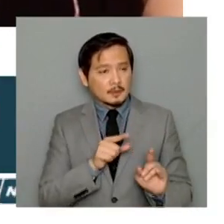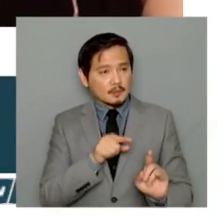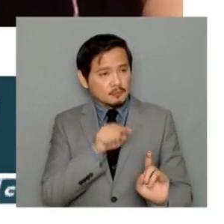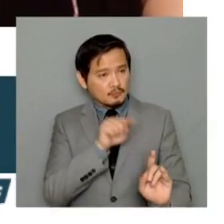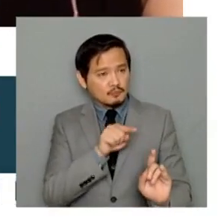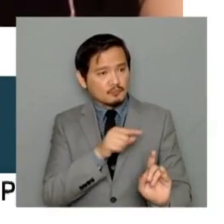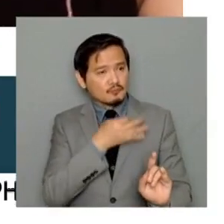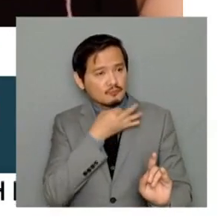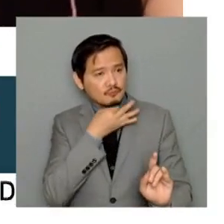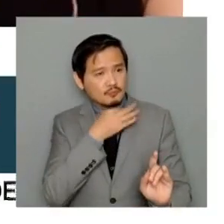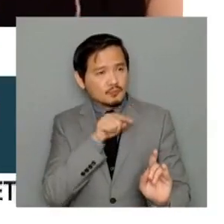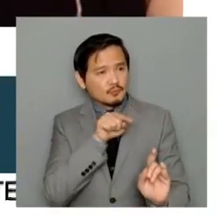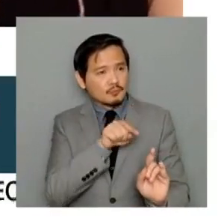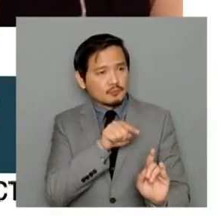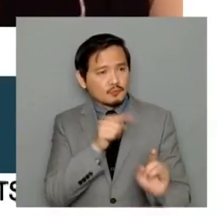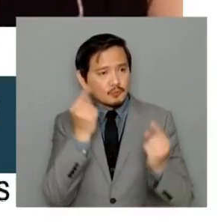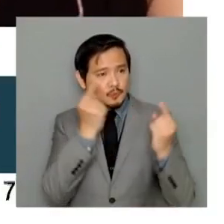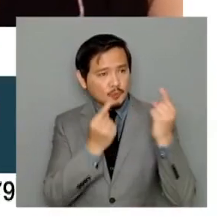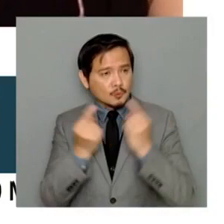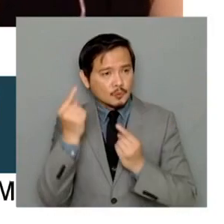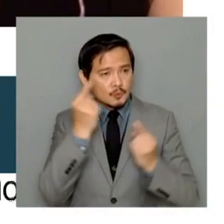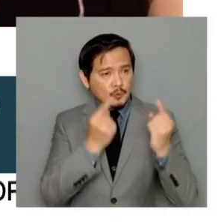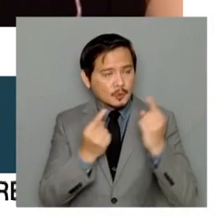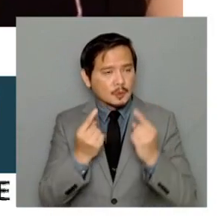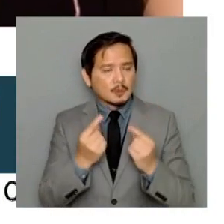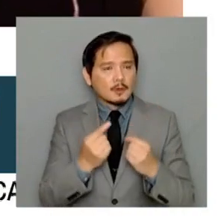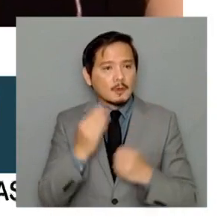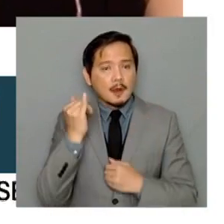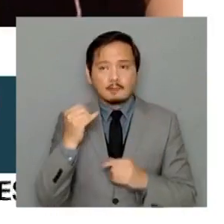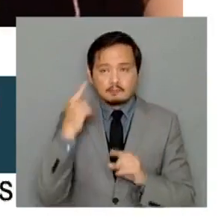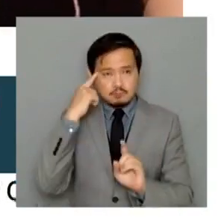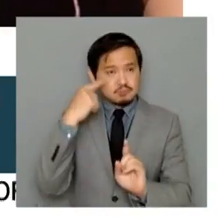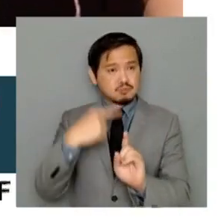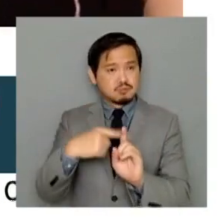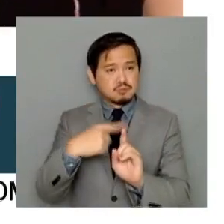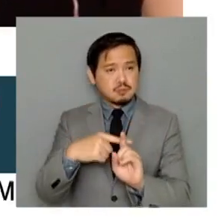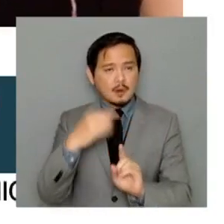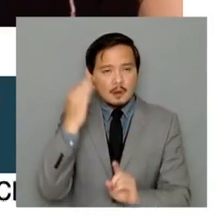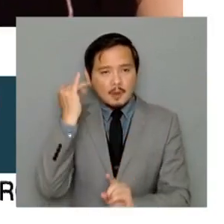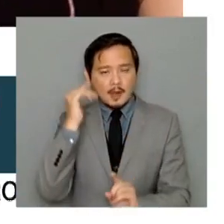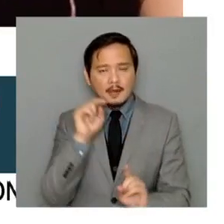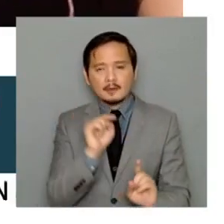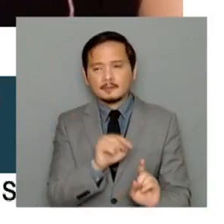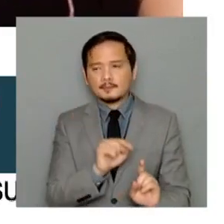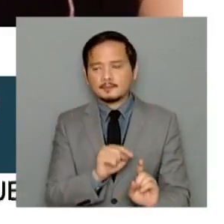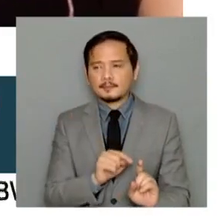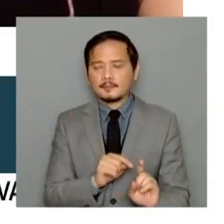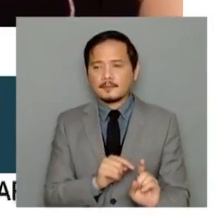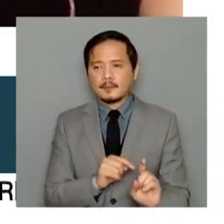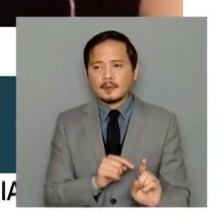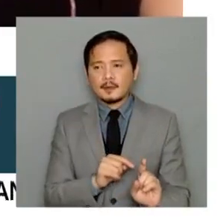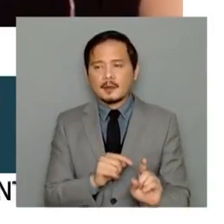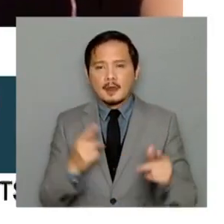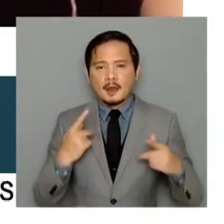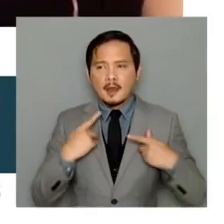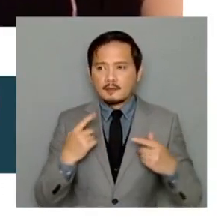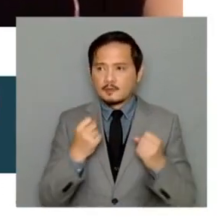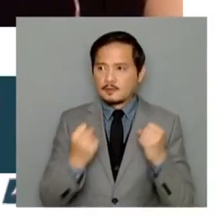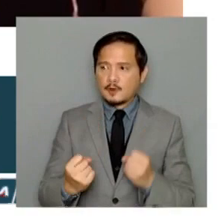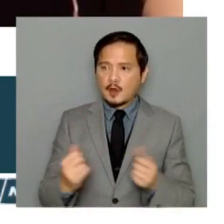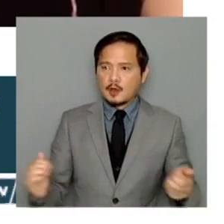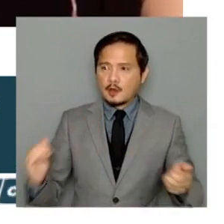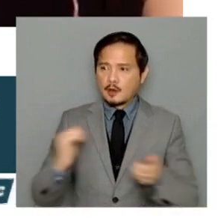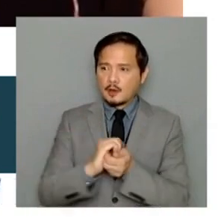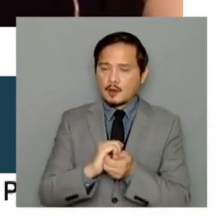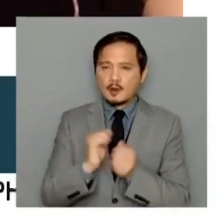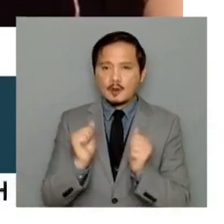while there is optimism because there is or there might be partnership, a stronger partnership between